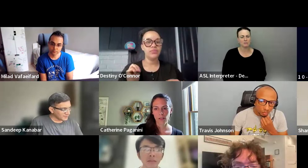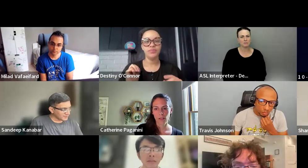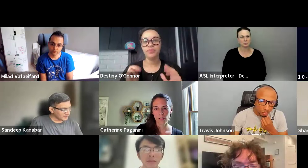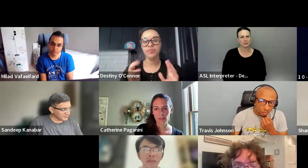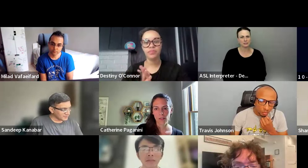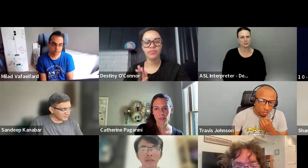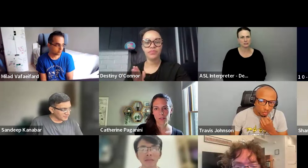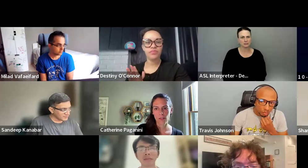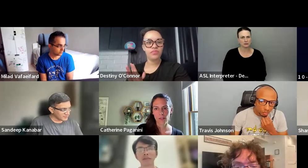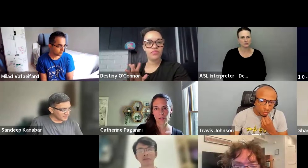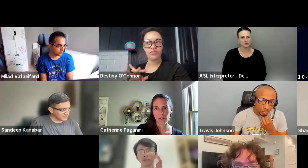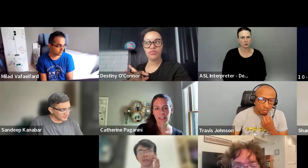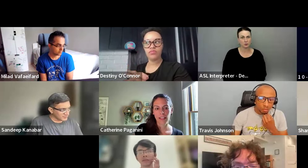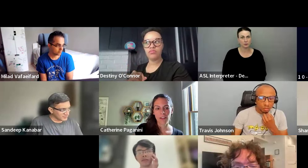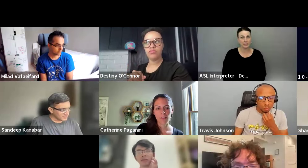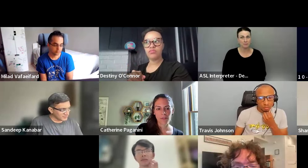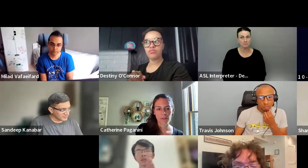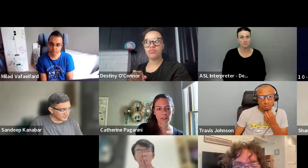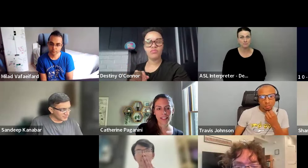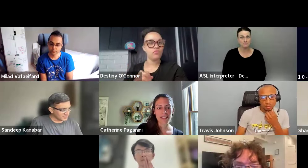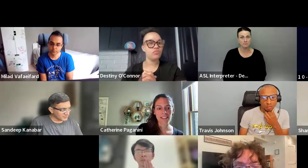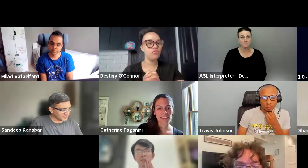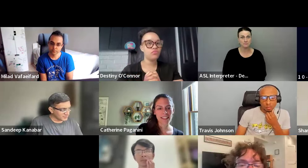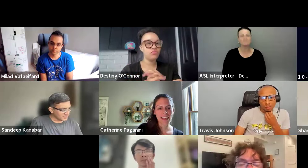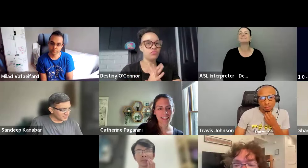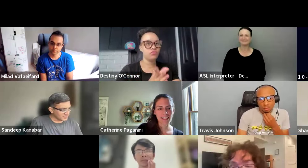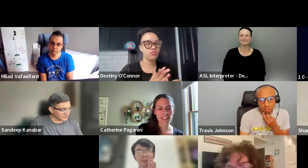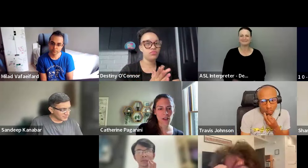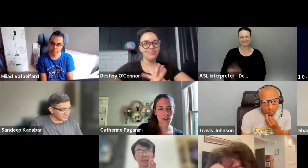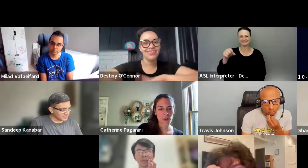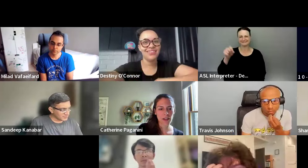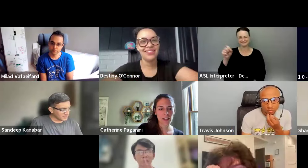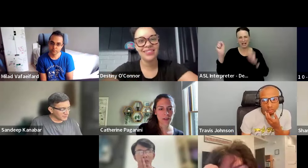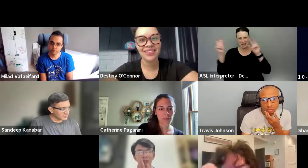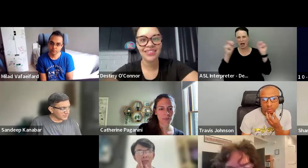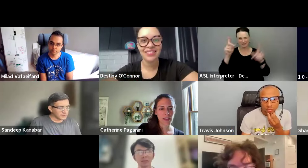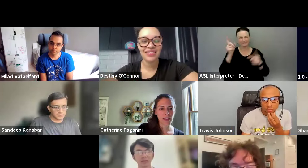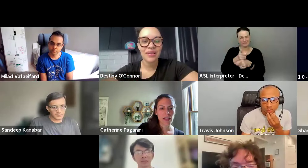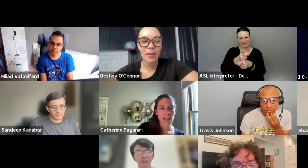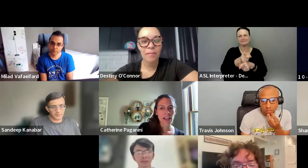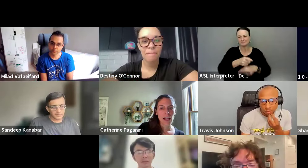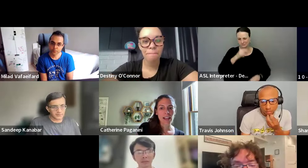best practices for social media? Yes, exactly. So, um,